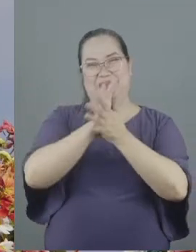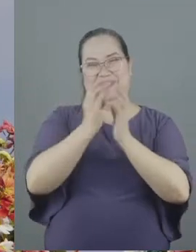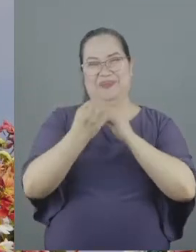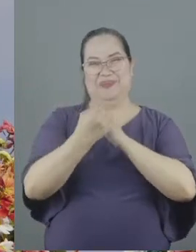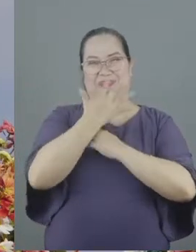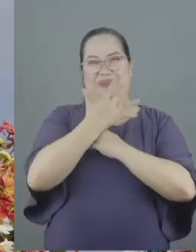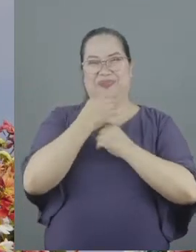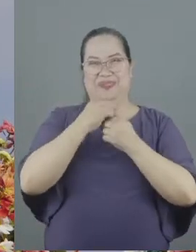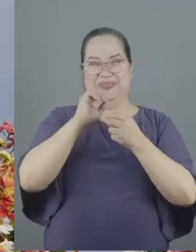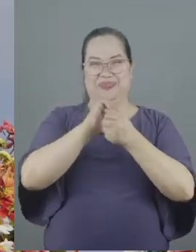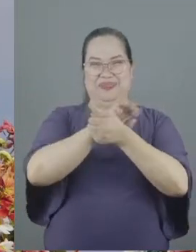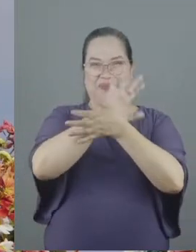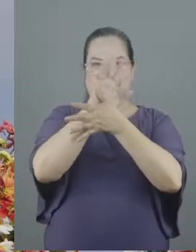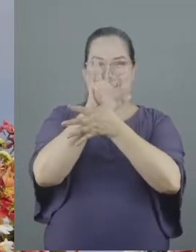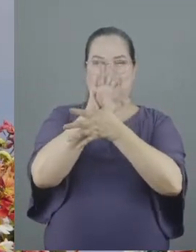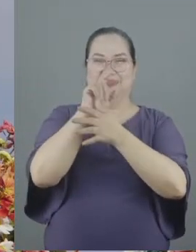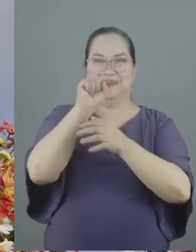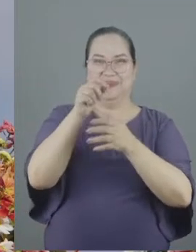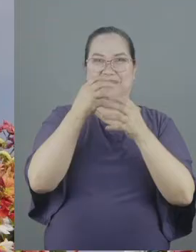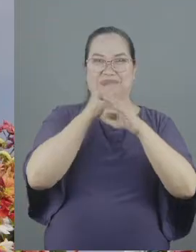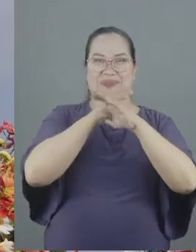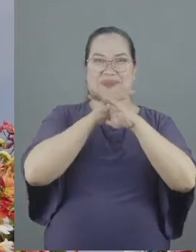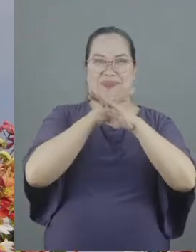so I have to wear this mask